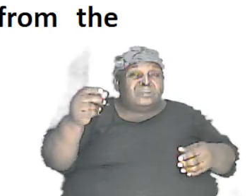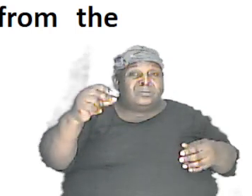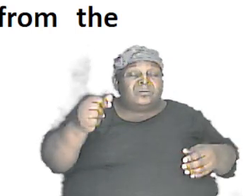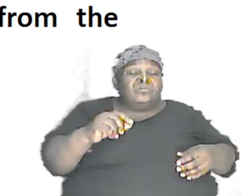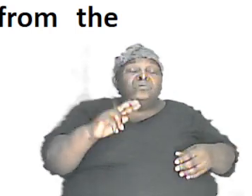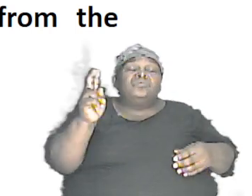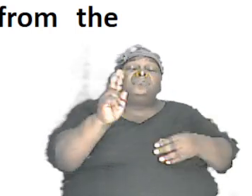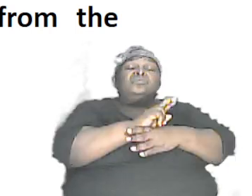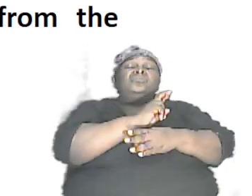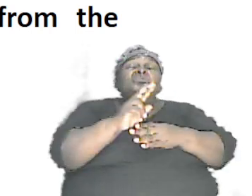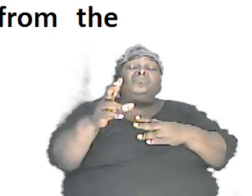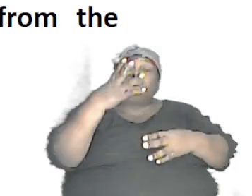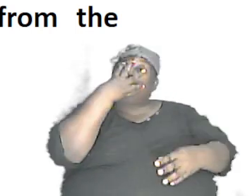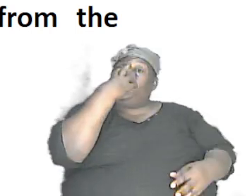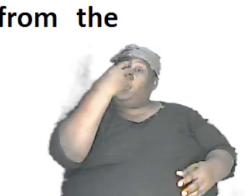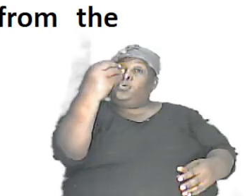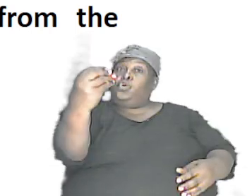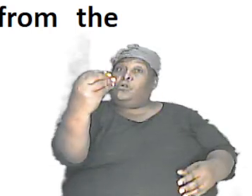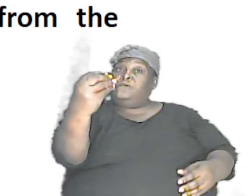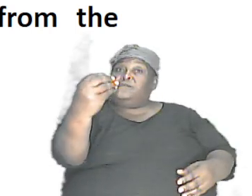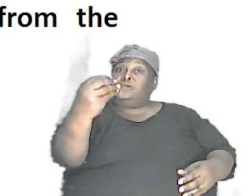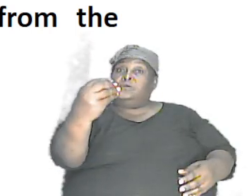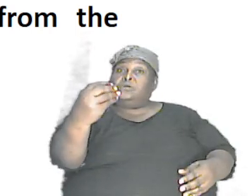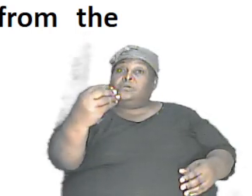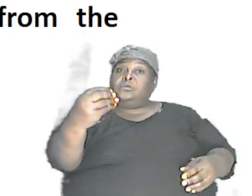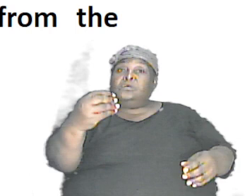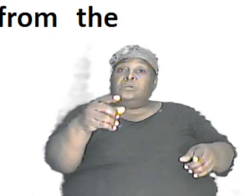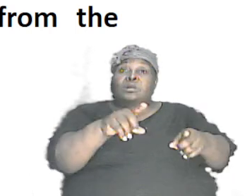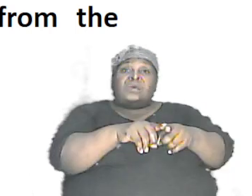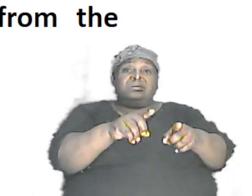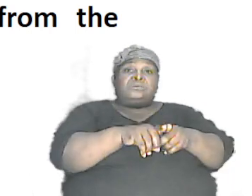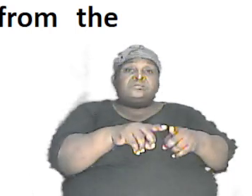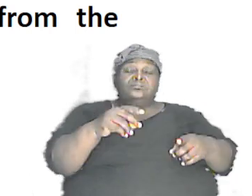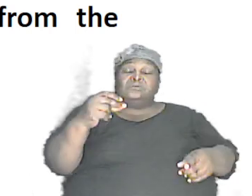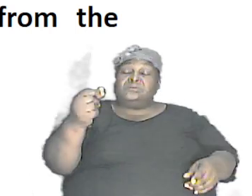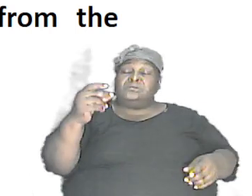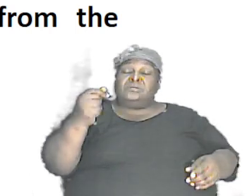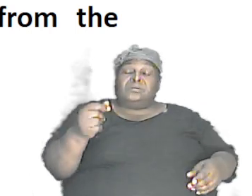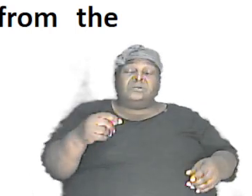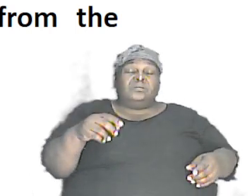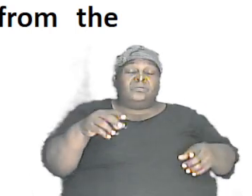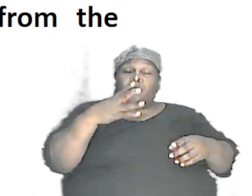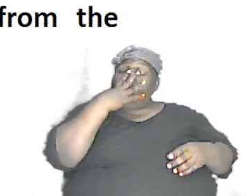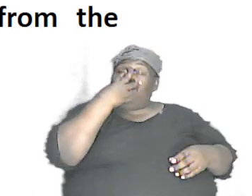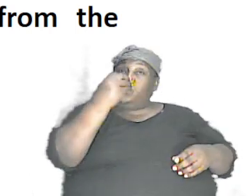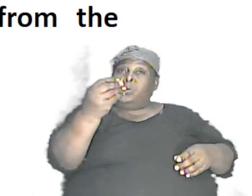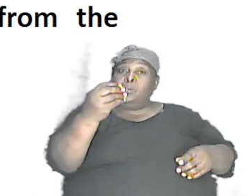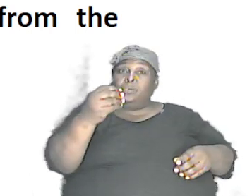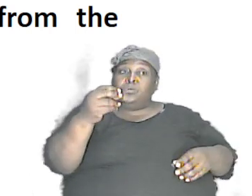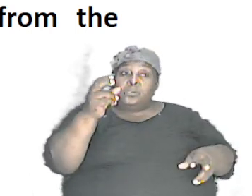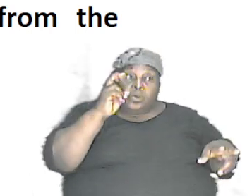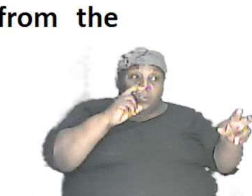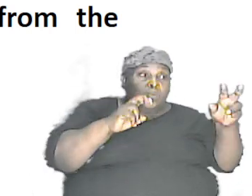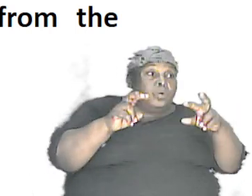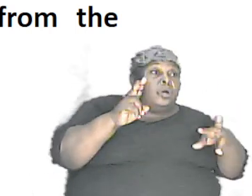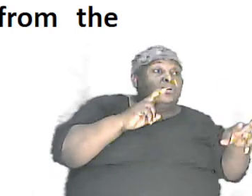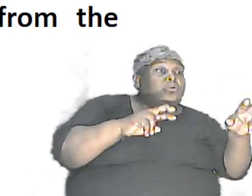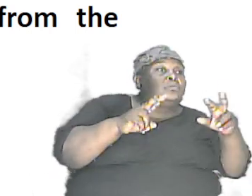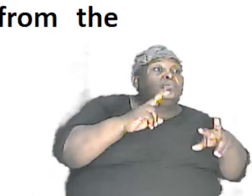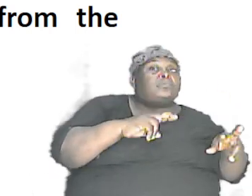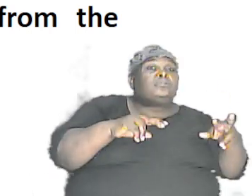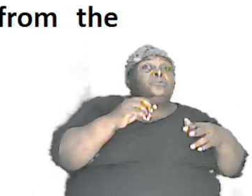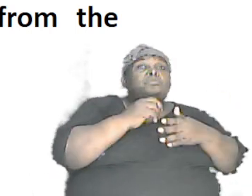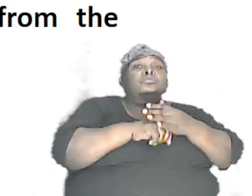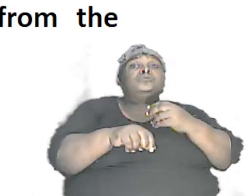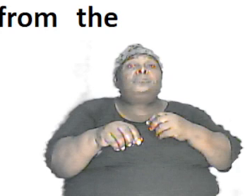or some dogs that look just like a wolf to watch over certain part of their property